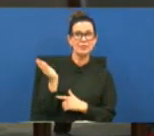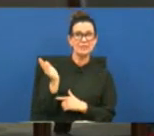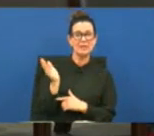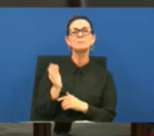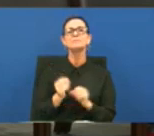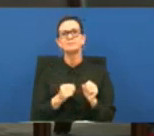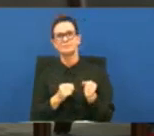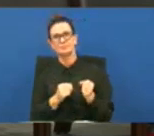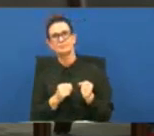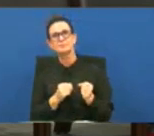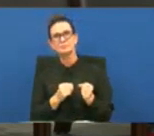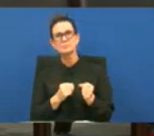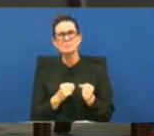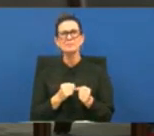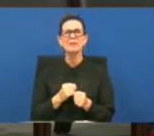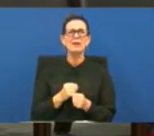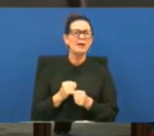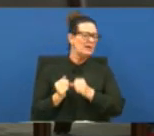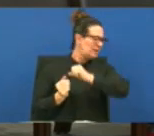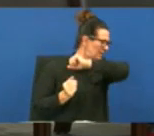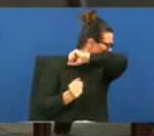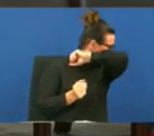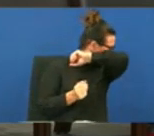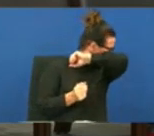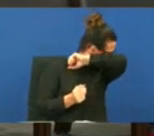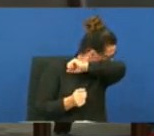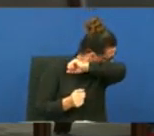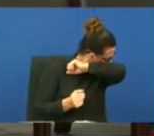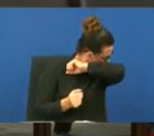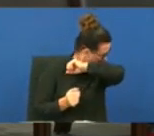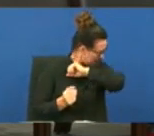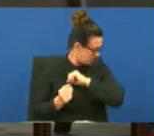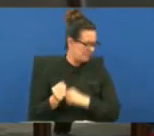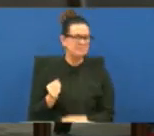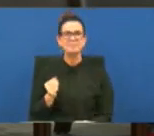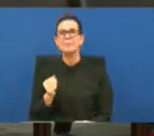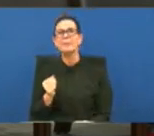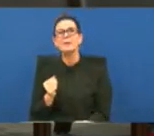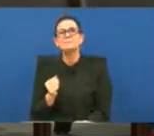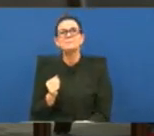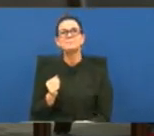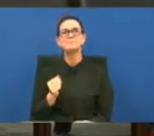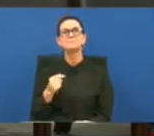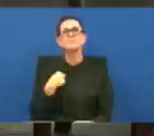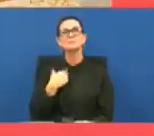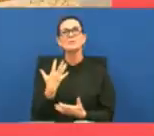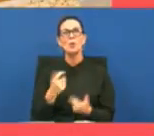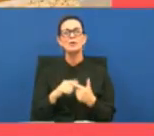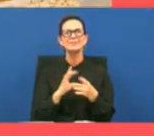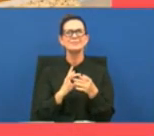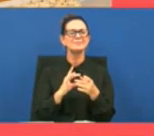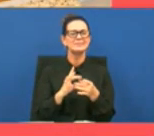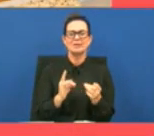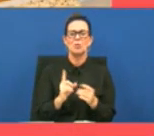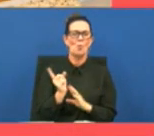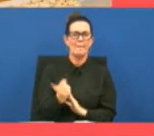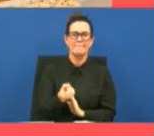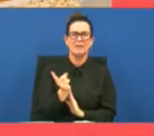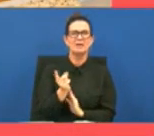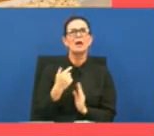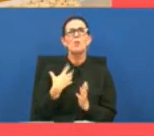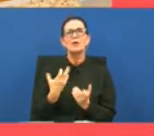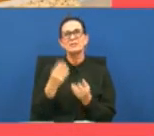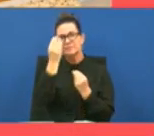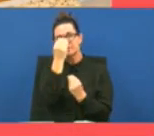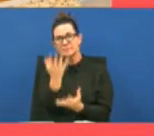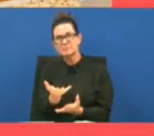so our chair is um patrick cider behind me thank you charlotte i just uh won't take but one minute of your time because i wanted to let